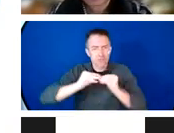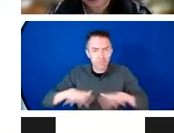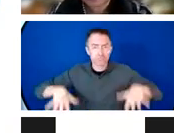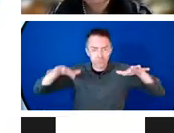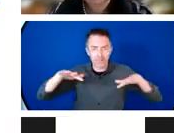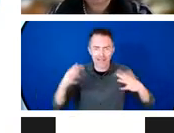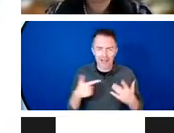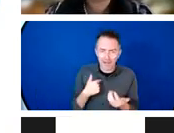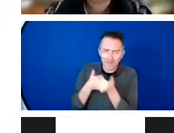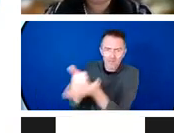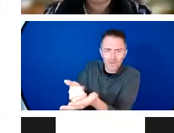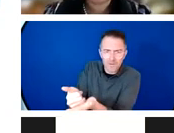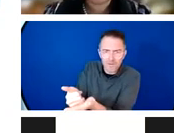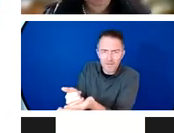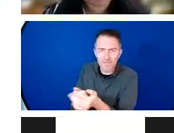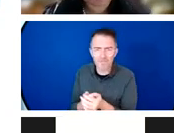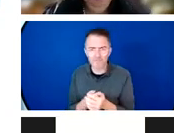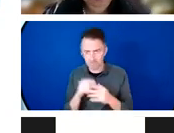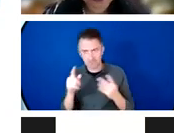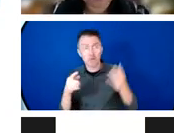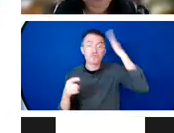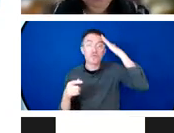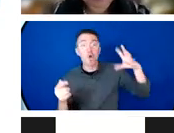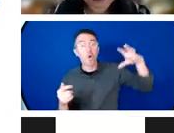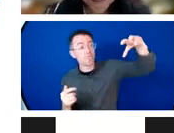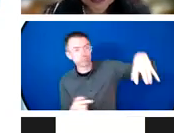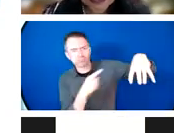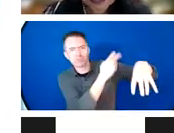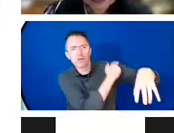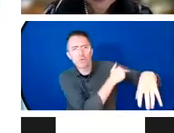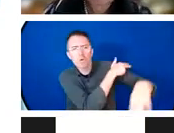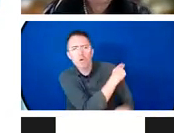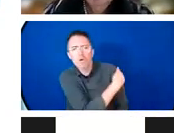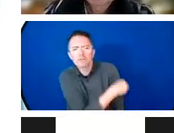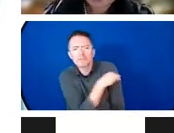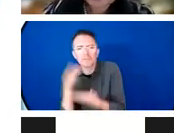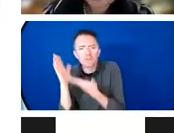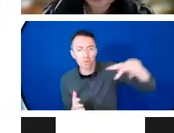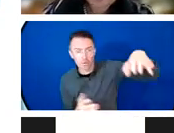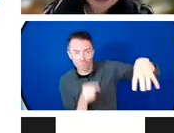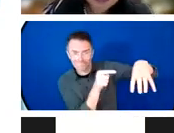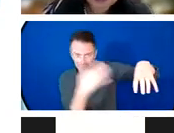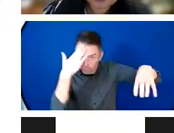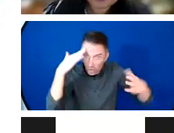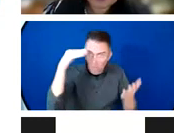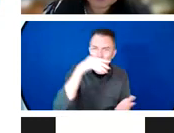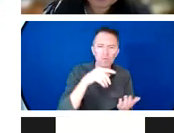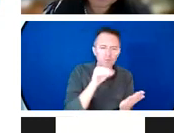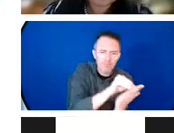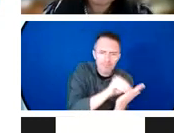and use that to inform decision making at all levels and really